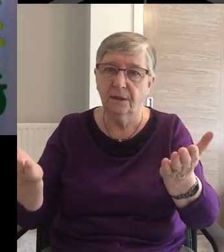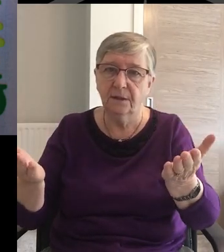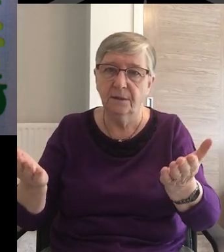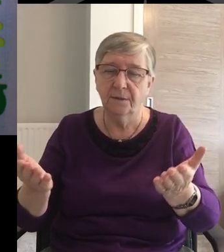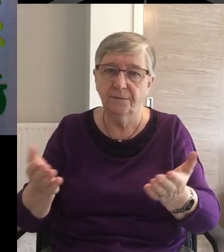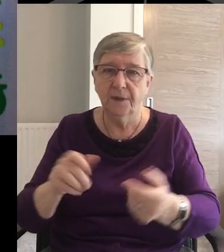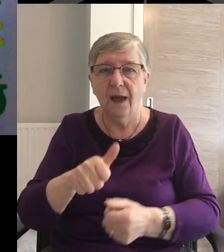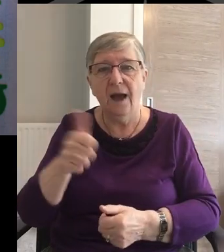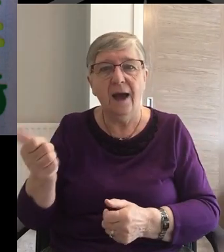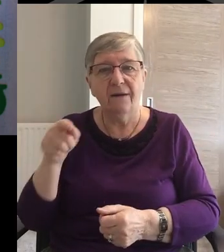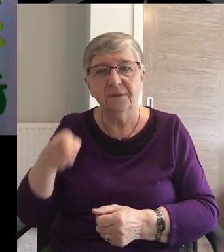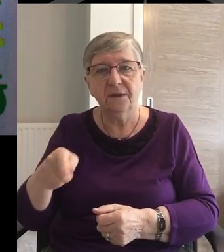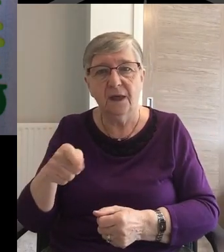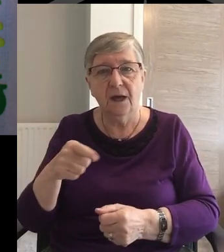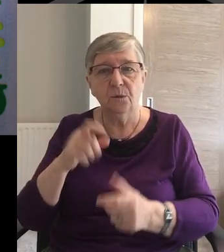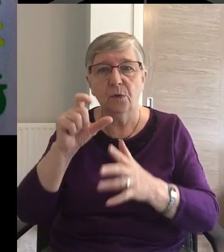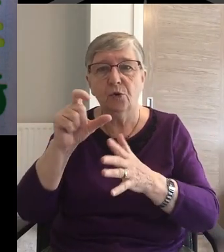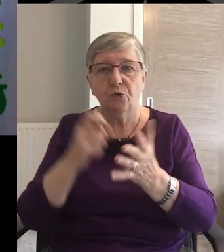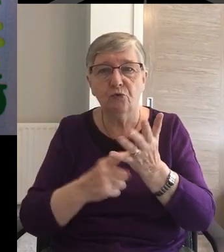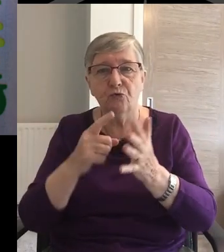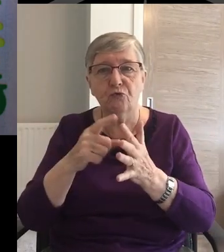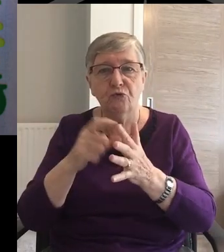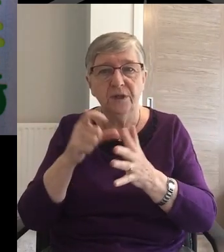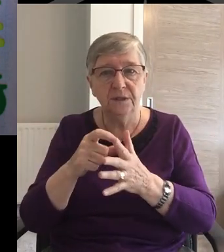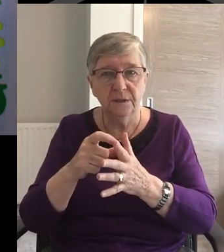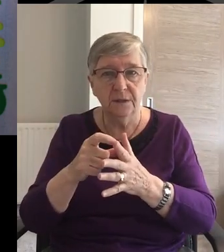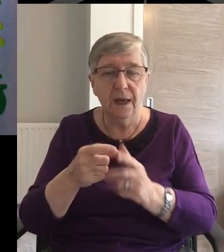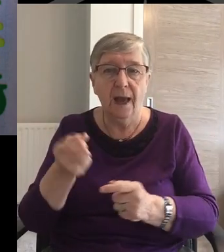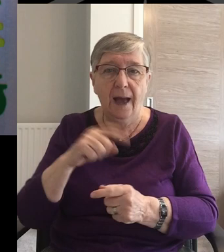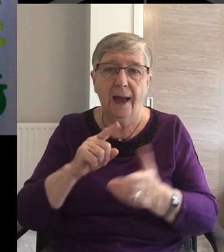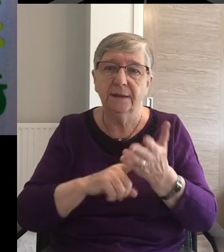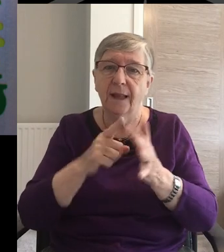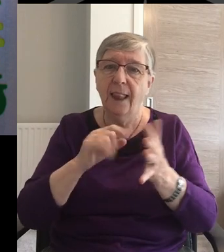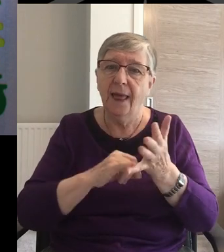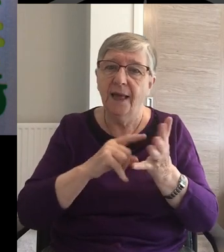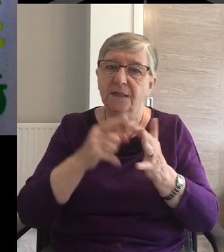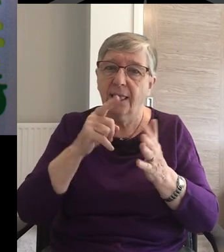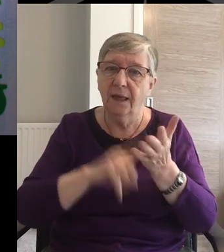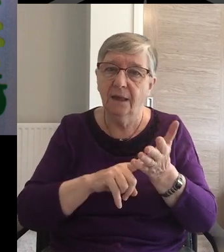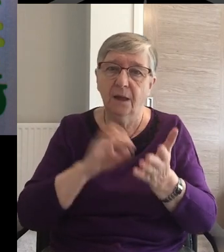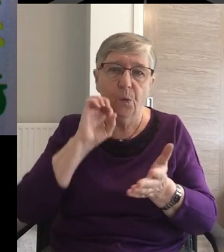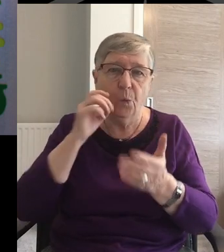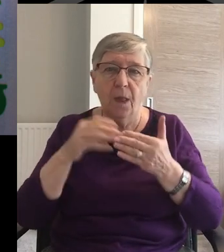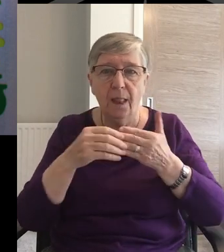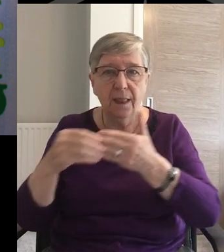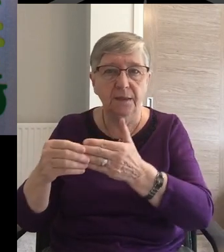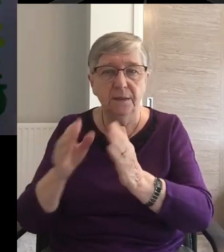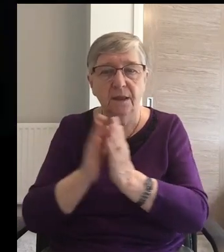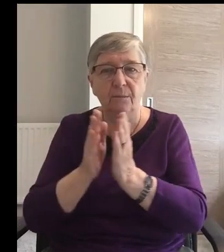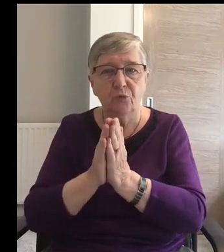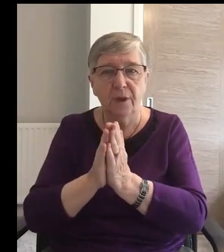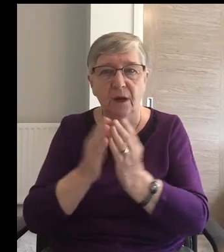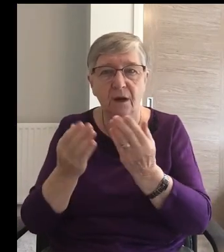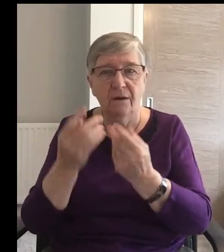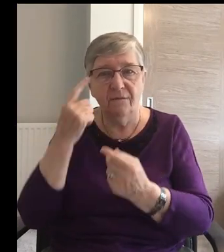After that We'll say The Apostles Creed Together And then Leslie Ogilvie Will lead us In our Prayer for Others